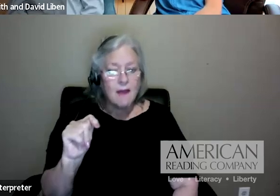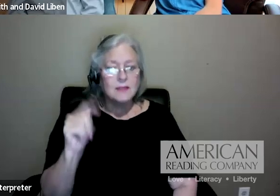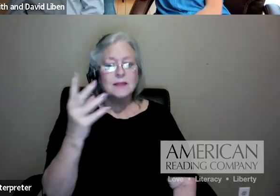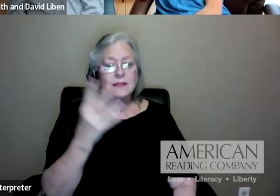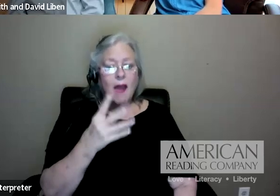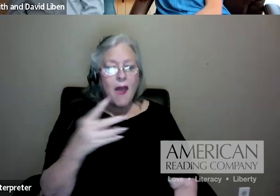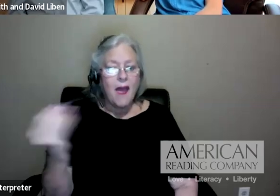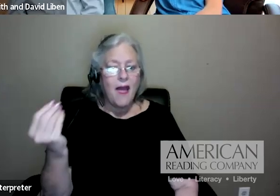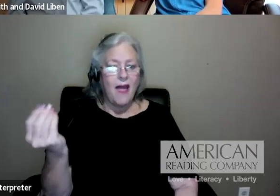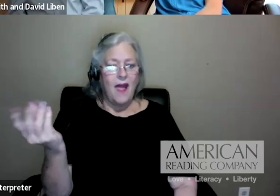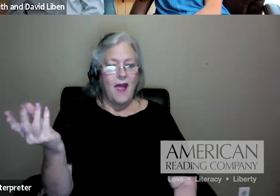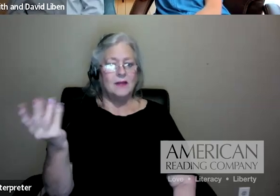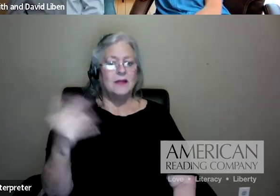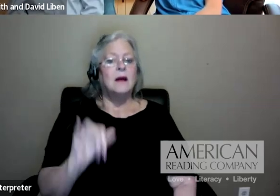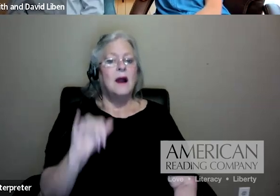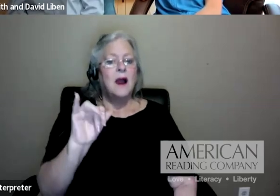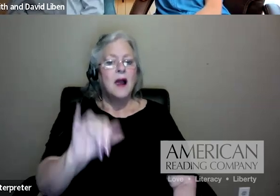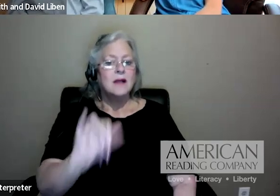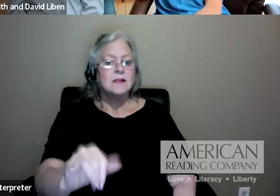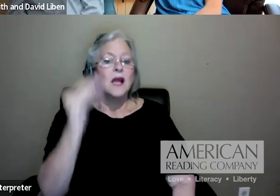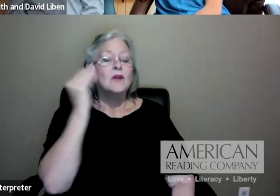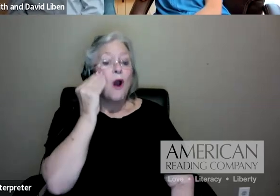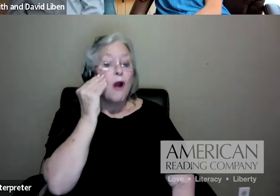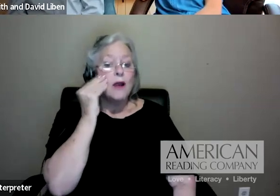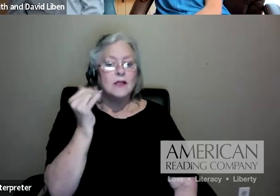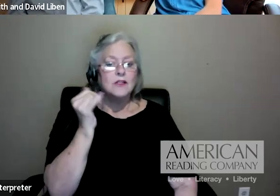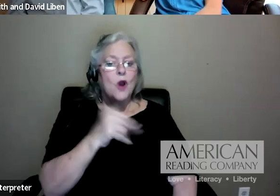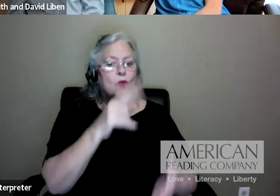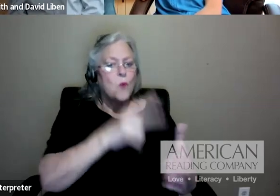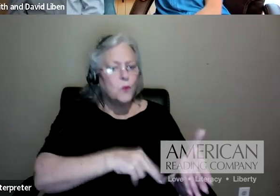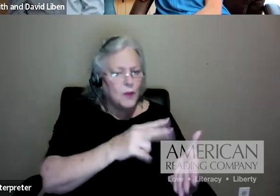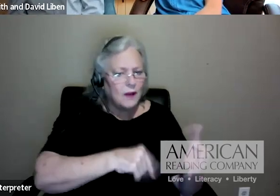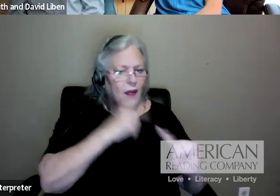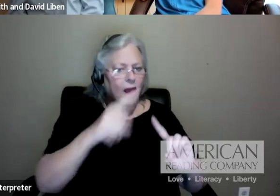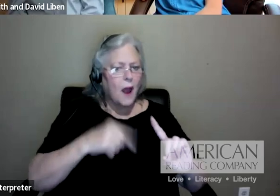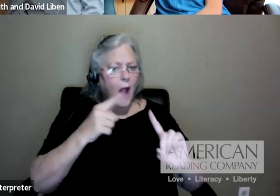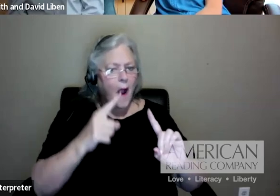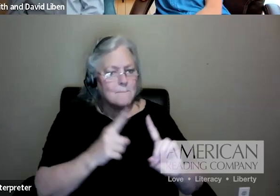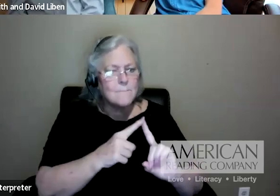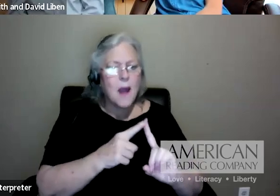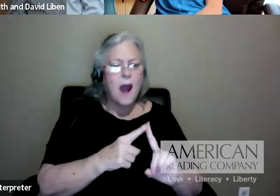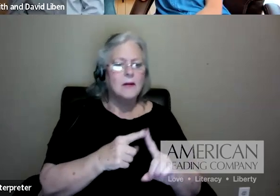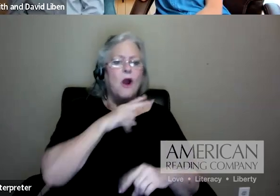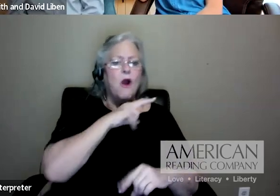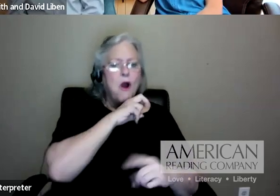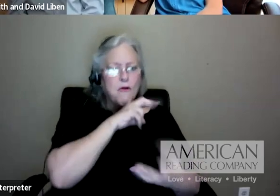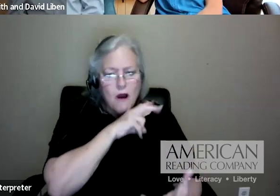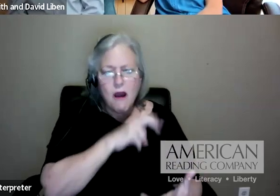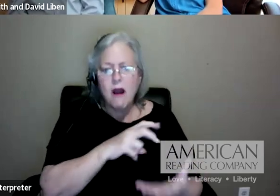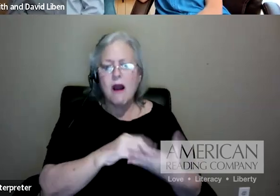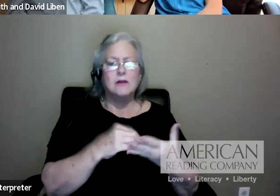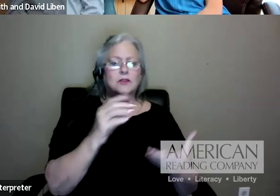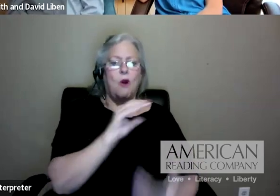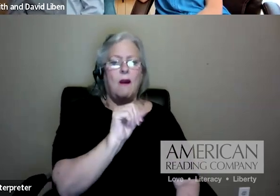and you're reading a text about salamanders, then when it comes to how that they breathe through their skin, and that's why their skin needs to be